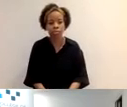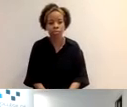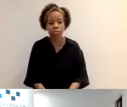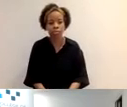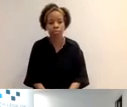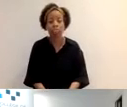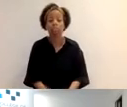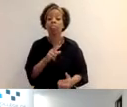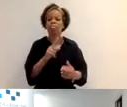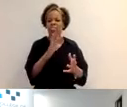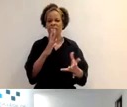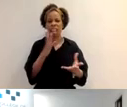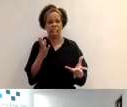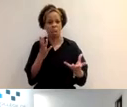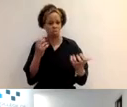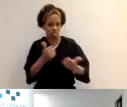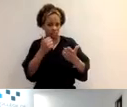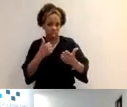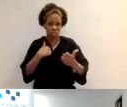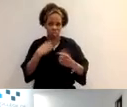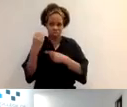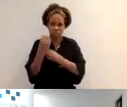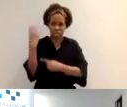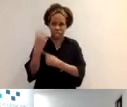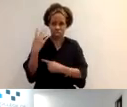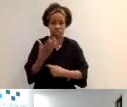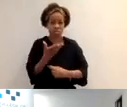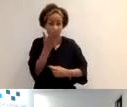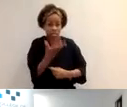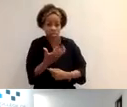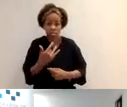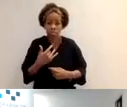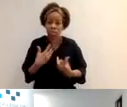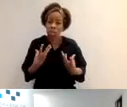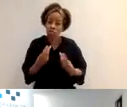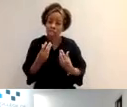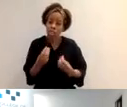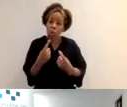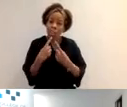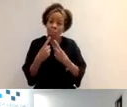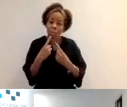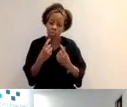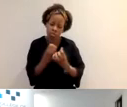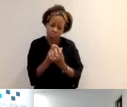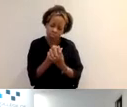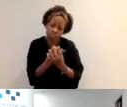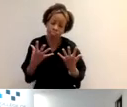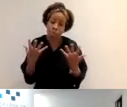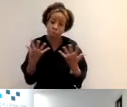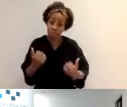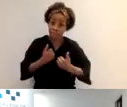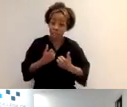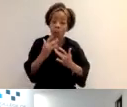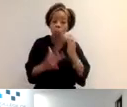wrapping up now. So resources available. We have tons of resources on our website. Um, it's just a normal, uh,